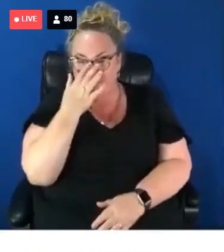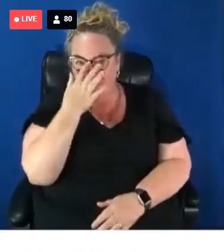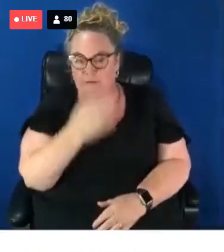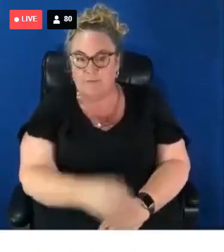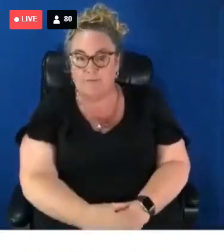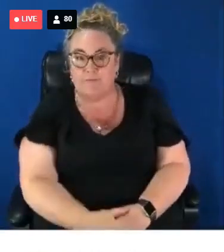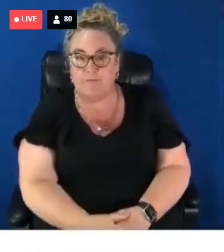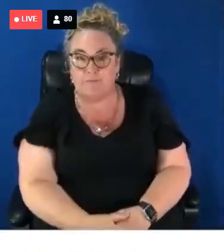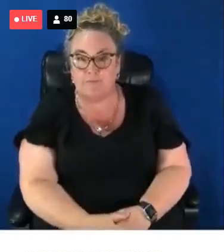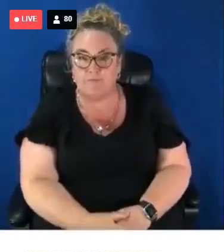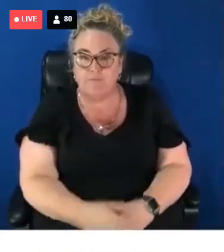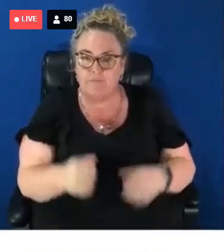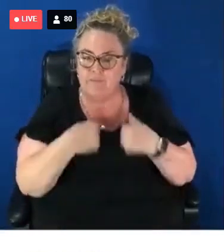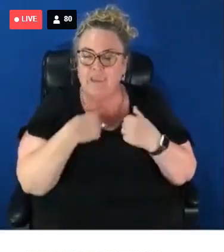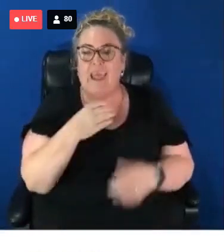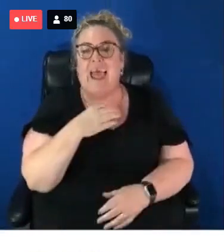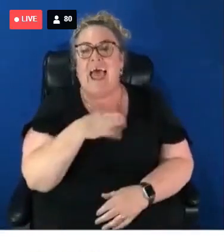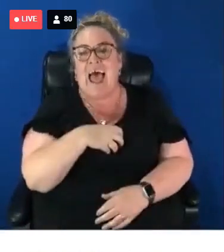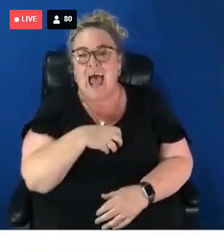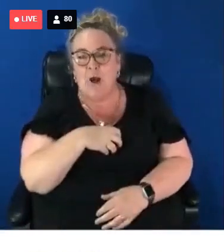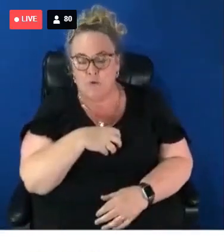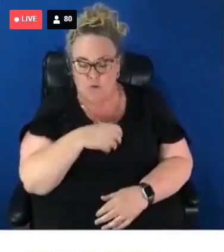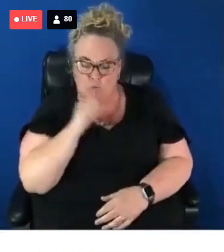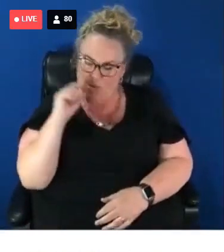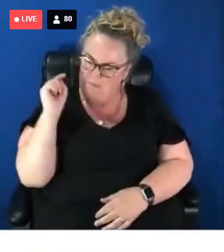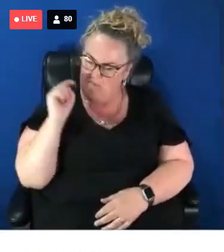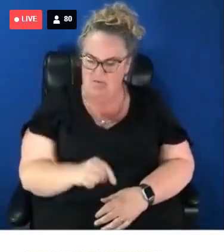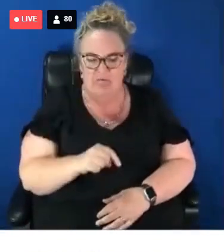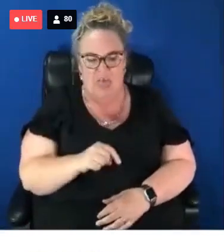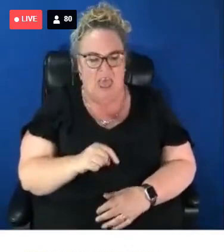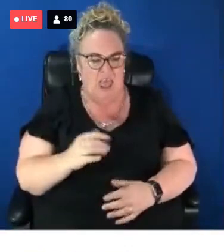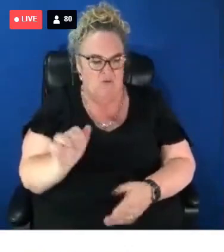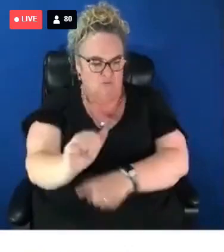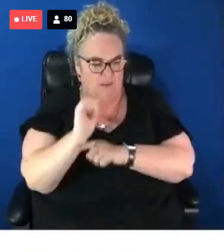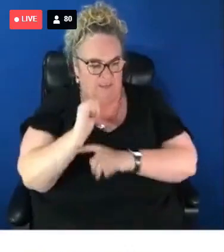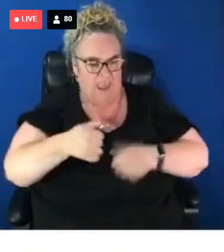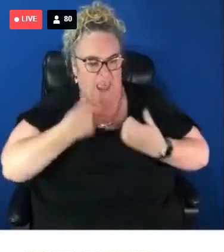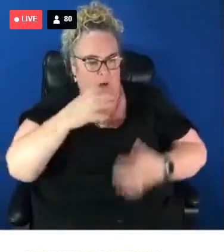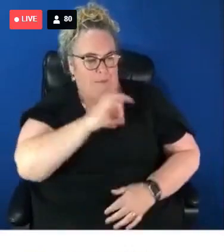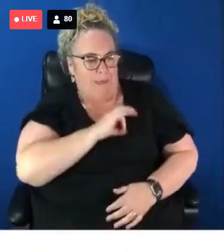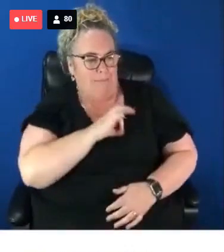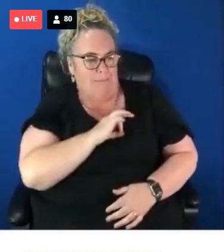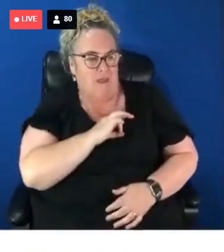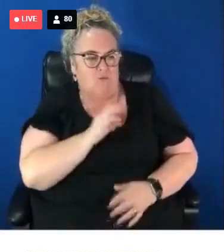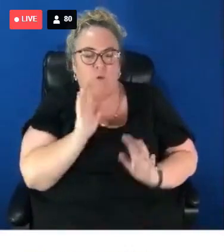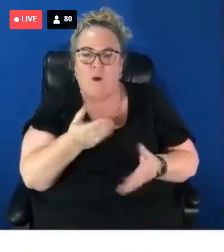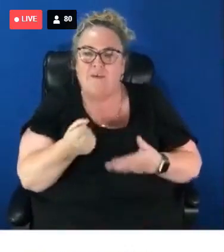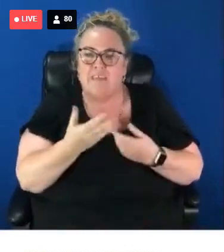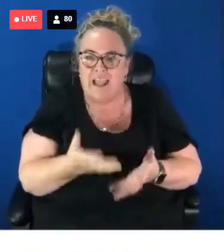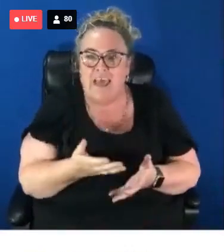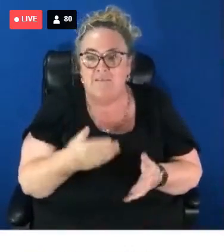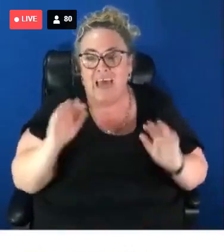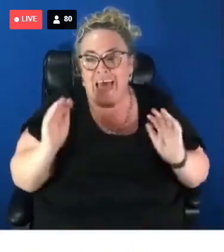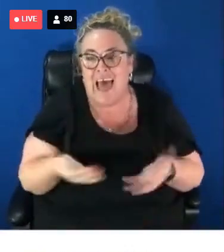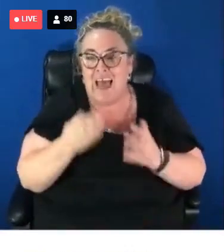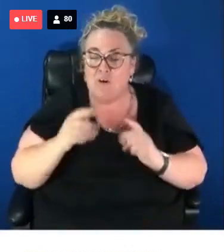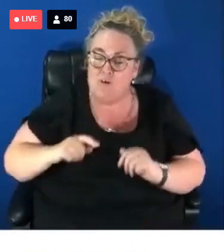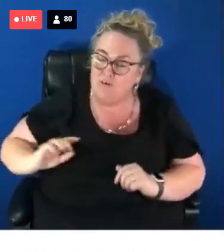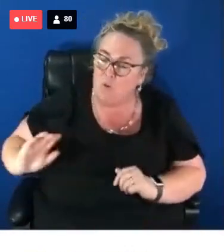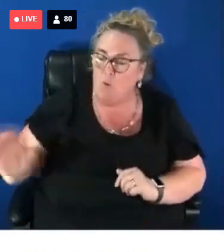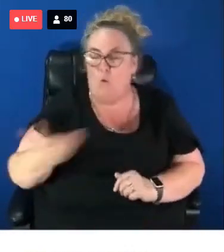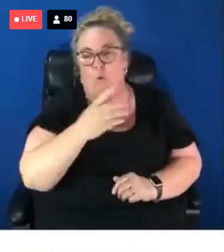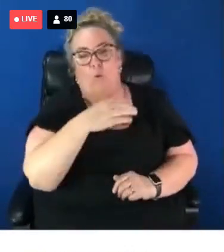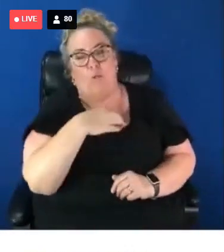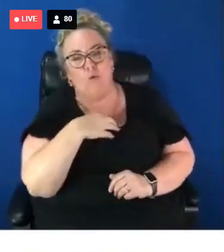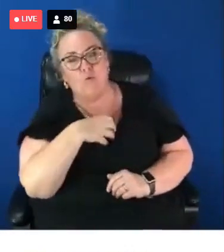Our union comrades will be at the forefront to fix this armed members who have to deliver it. But I urge every single union and every trade unionist,